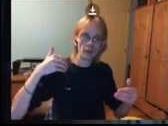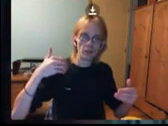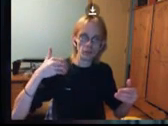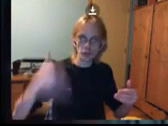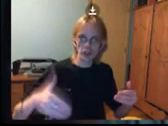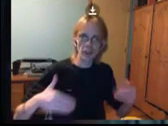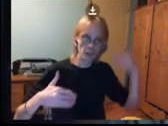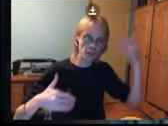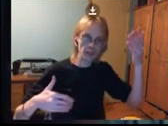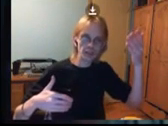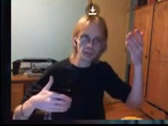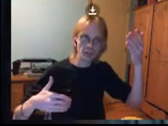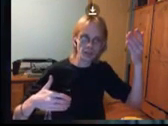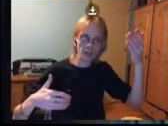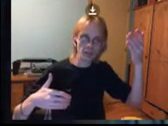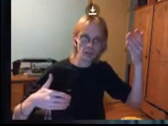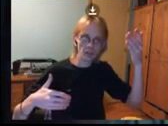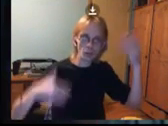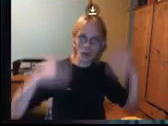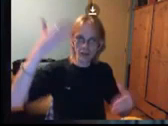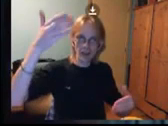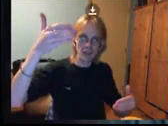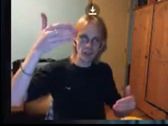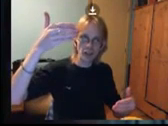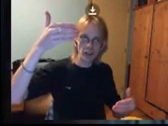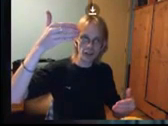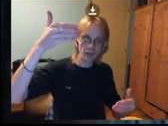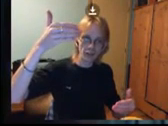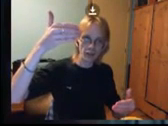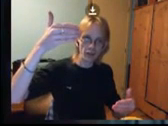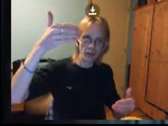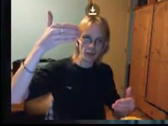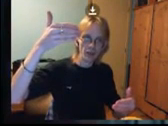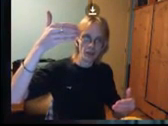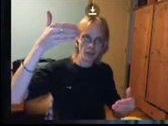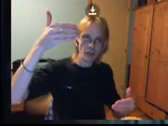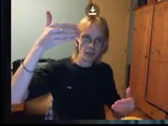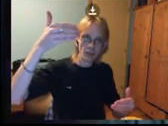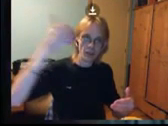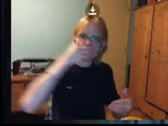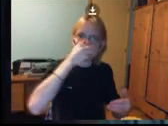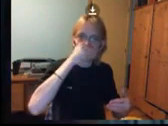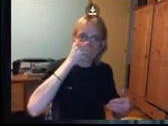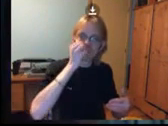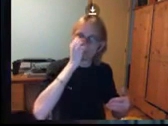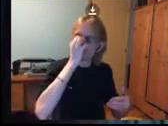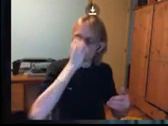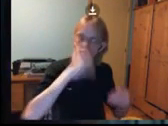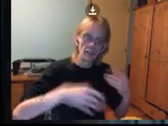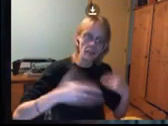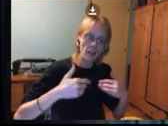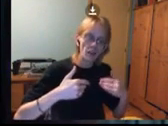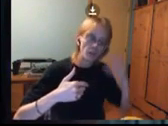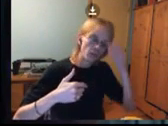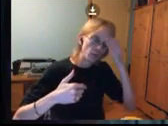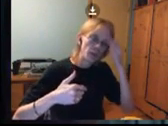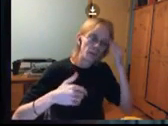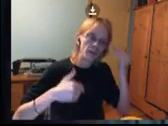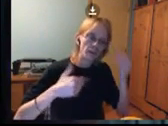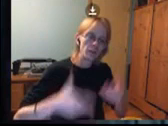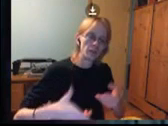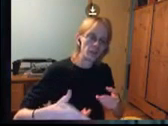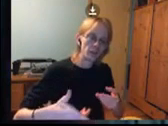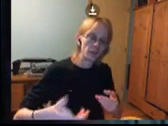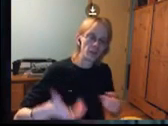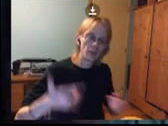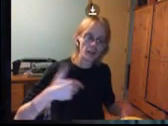share their screens while they are sharing their video. Sadly. Because right now, of course, we have